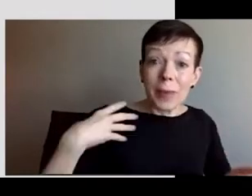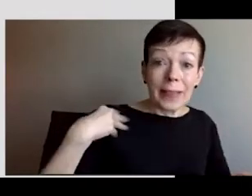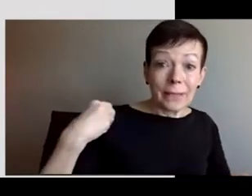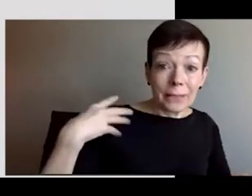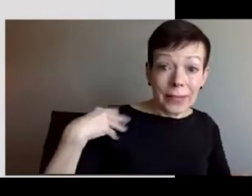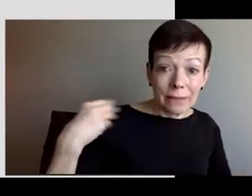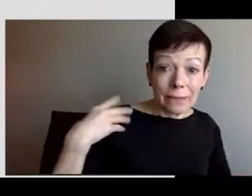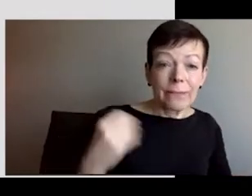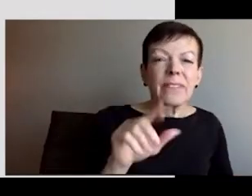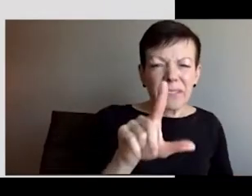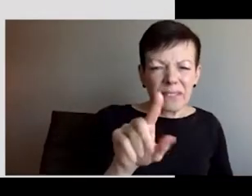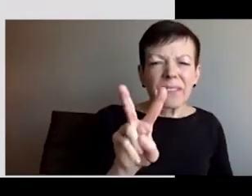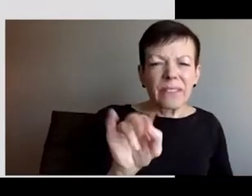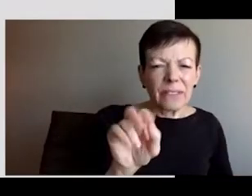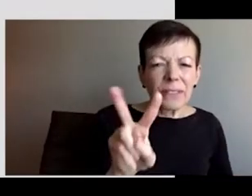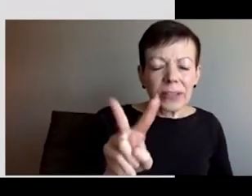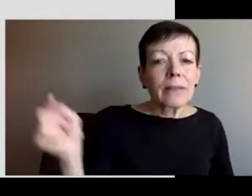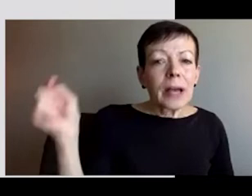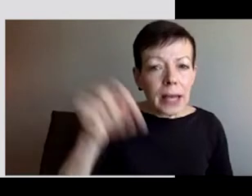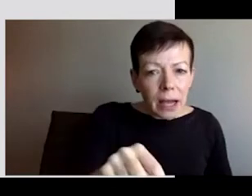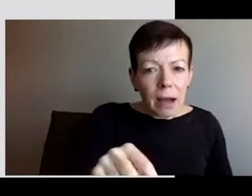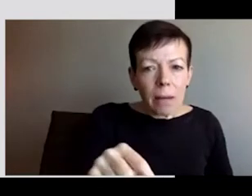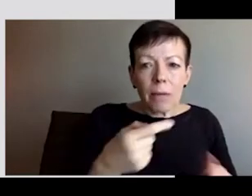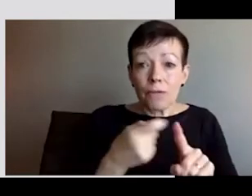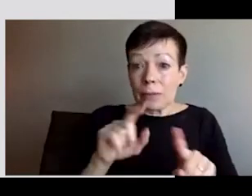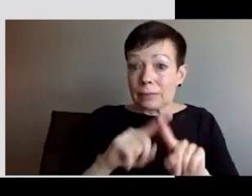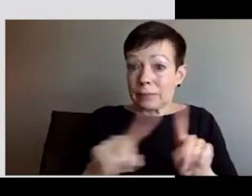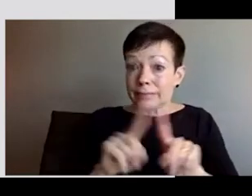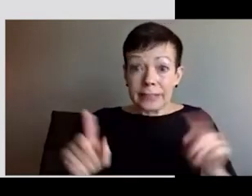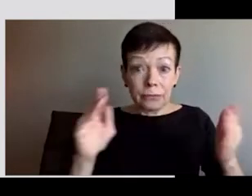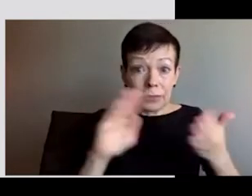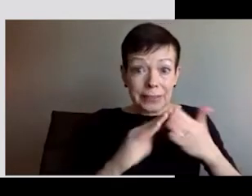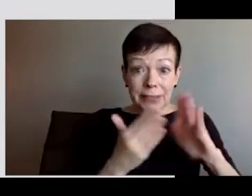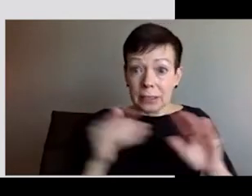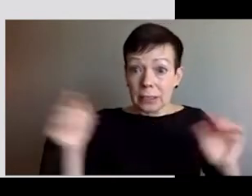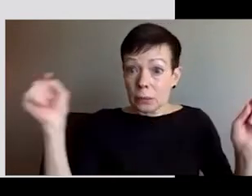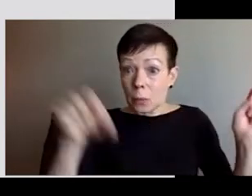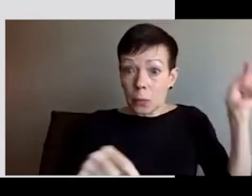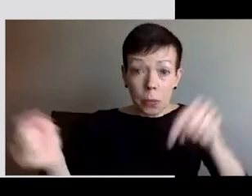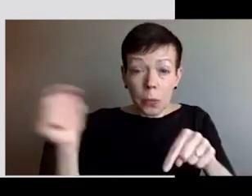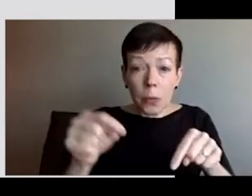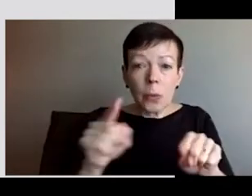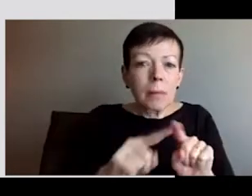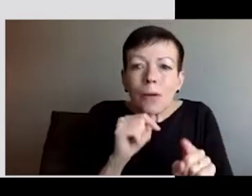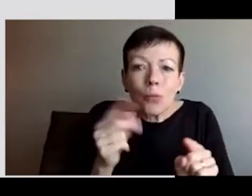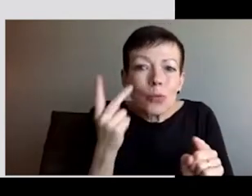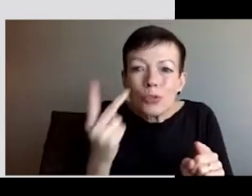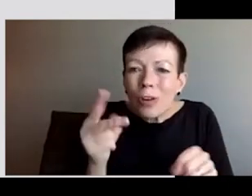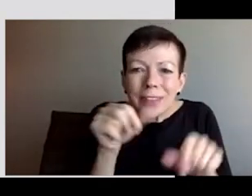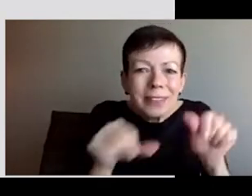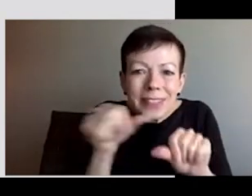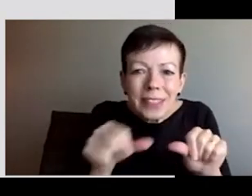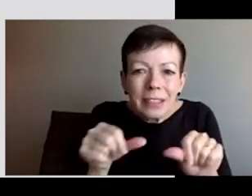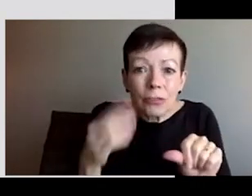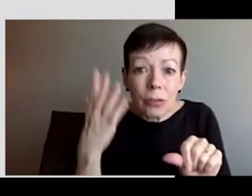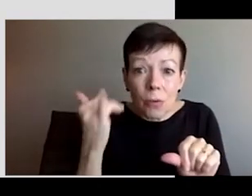setting, giving hot food, hot drinks, passing out water.